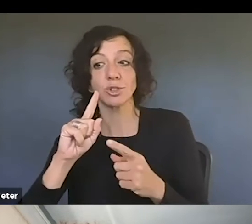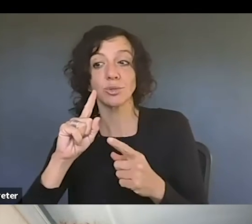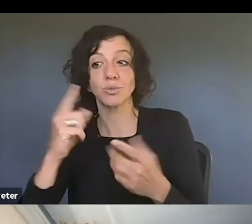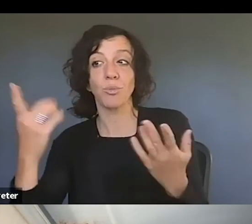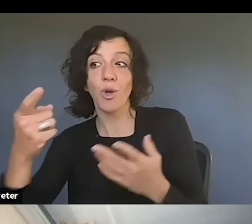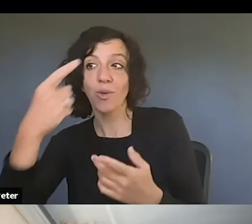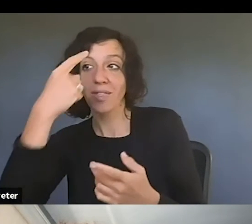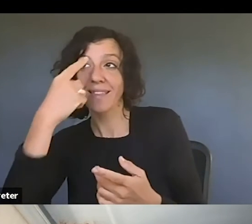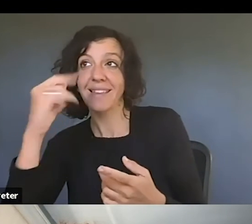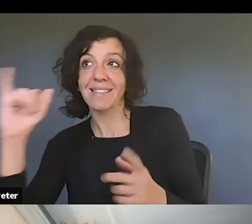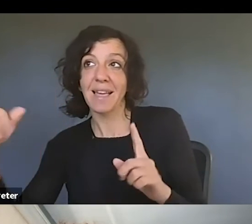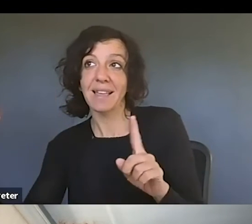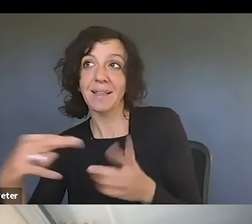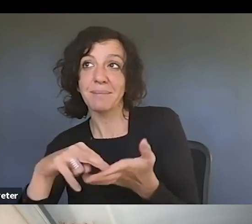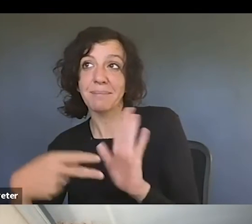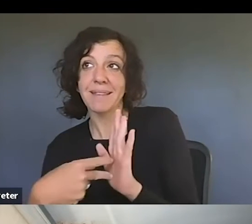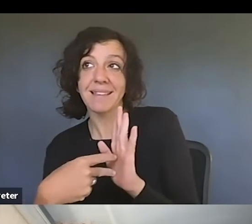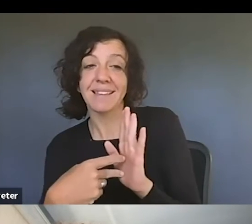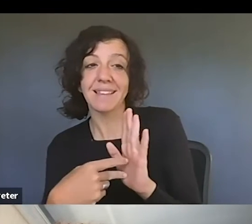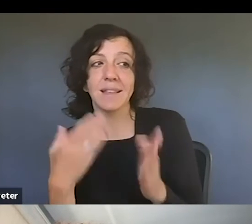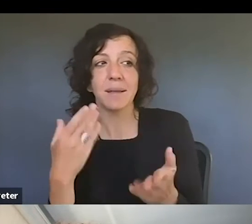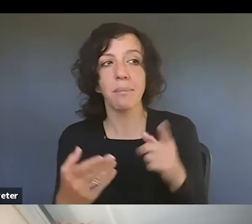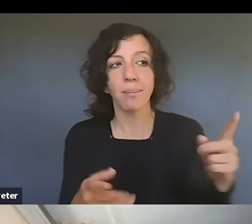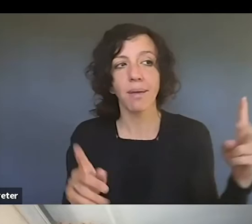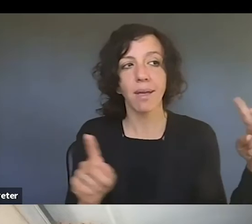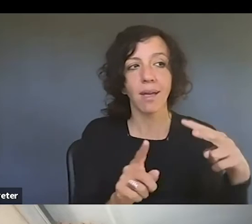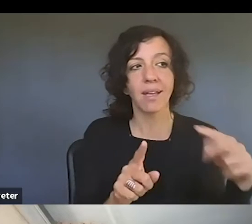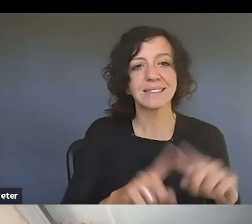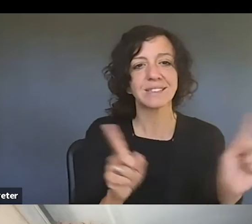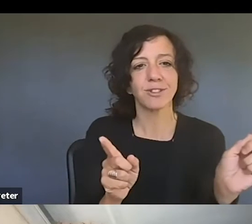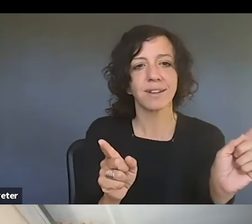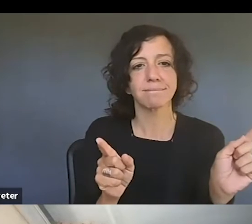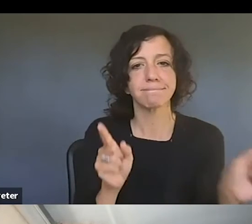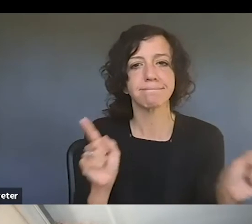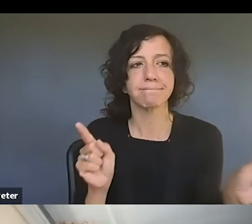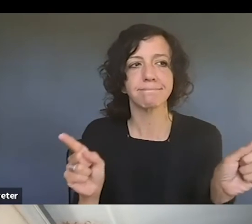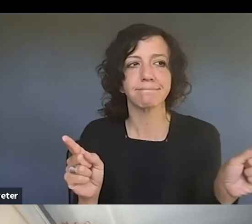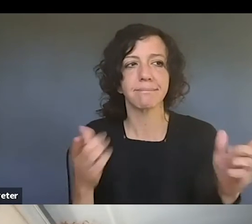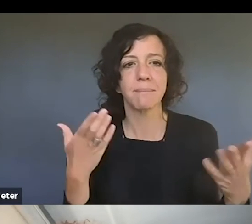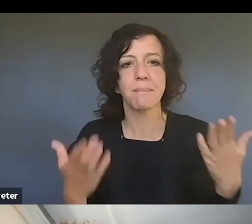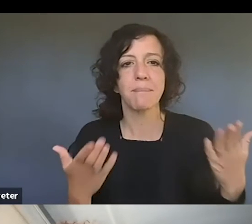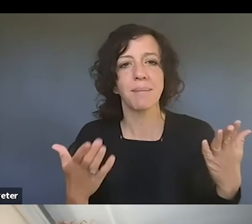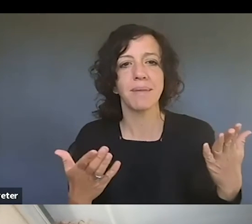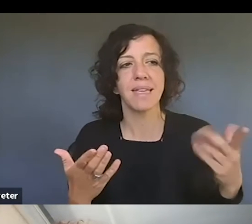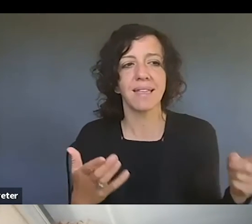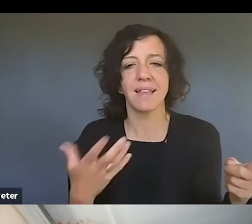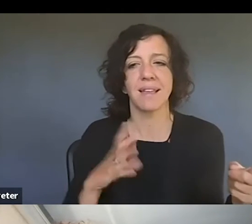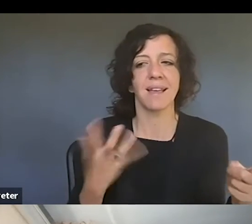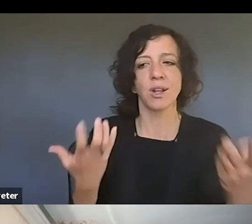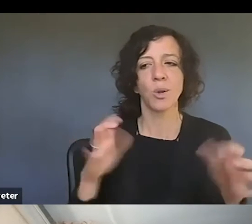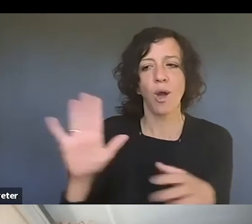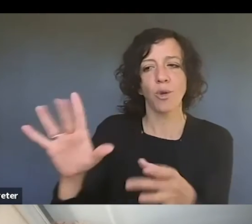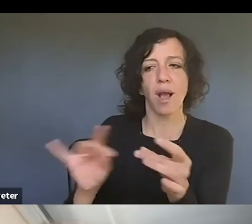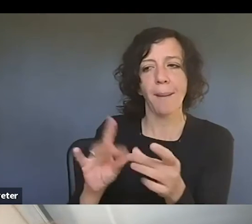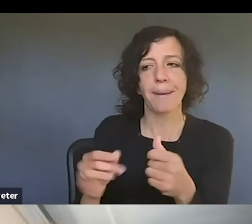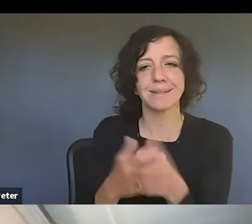like an artistic conversation to the person whose work you're commenting on. Um, or maybe you choose to